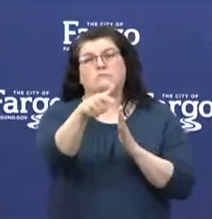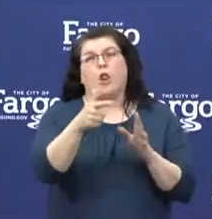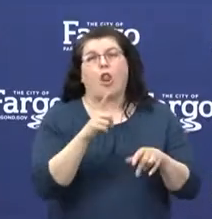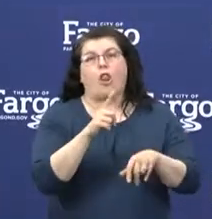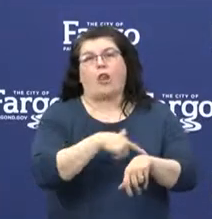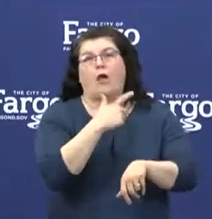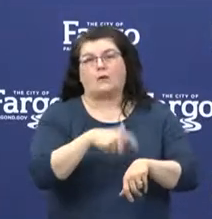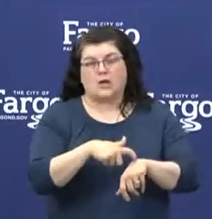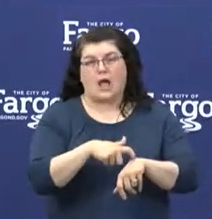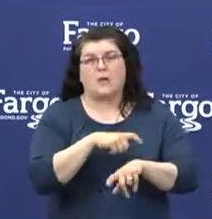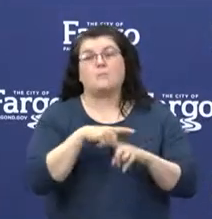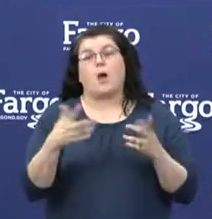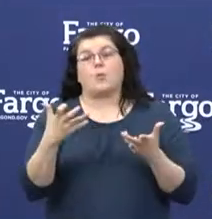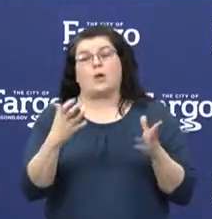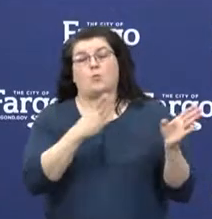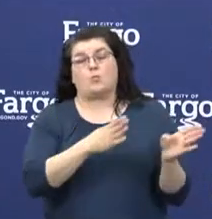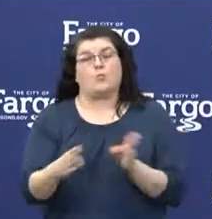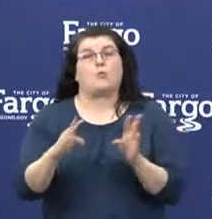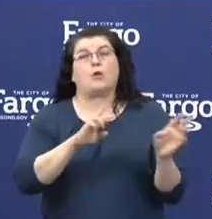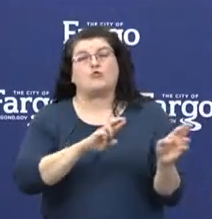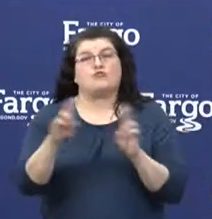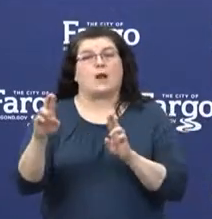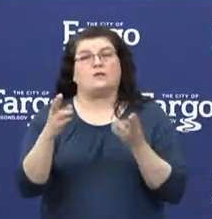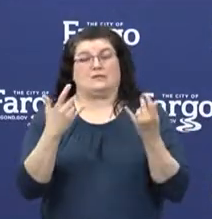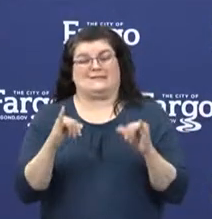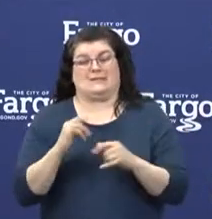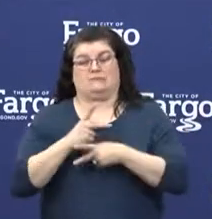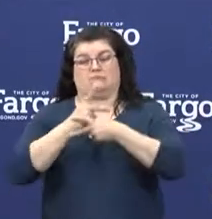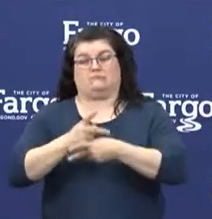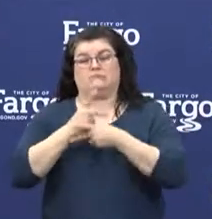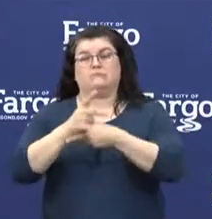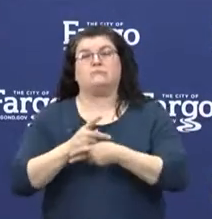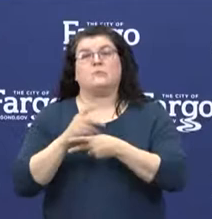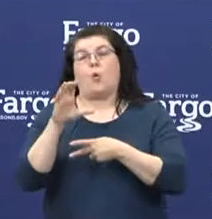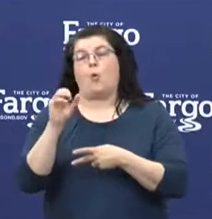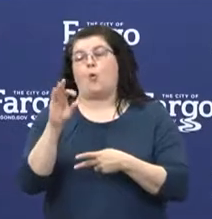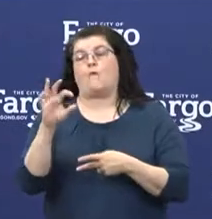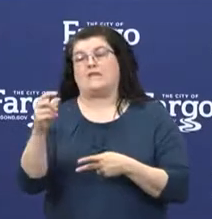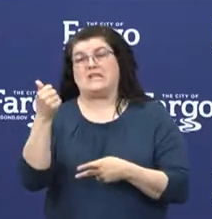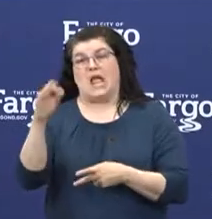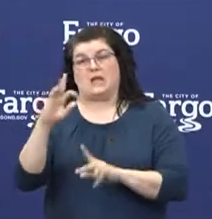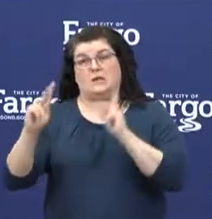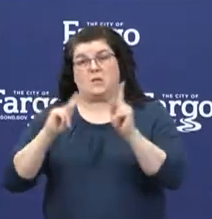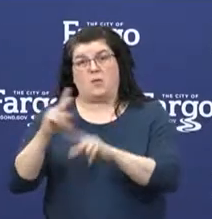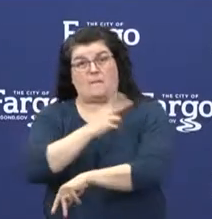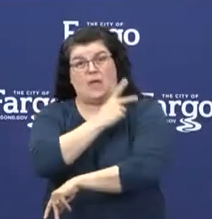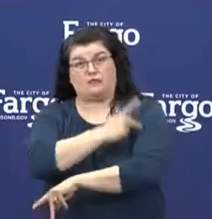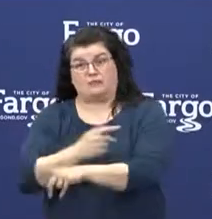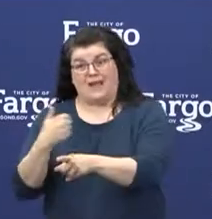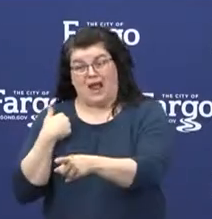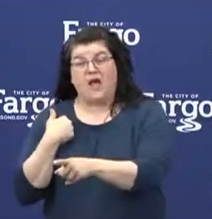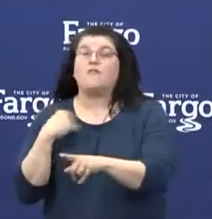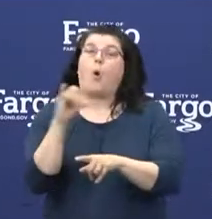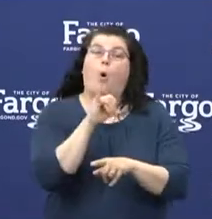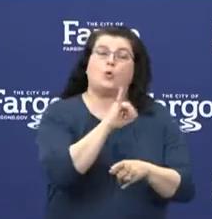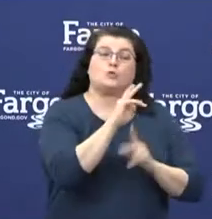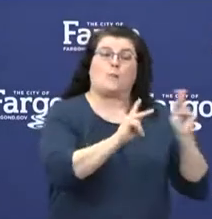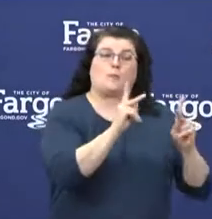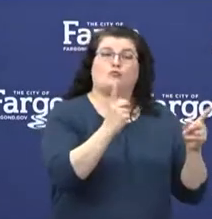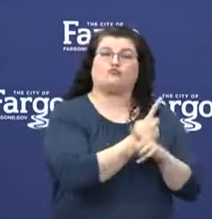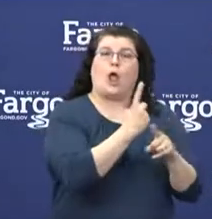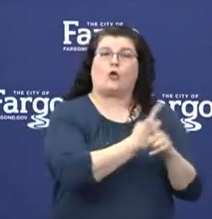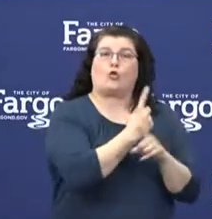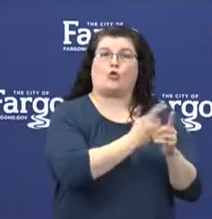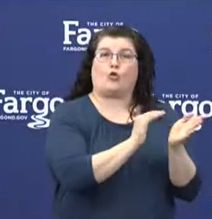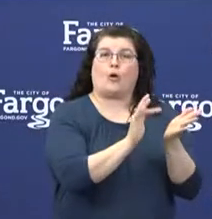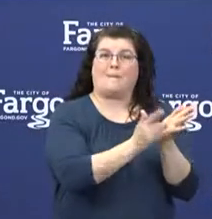-19 patients while also getting back to caring for your regular medical needs. I would also like to highlight that this is